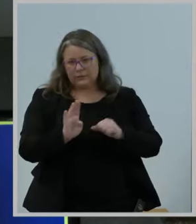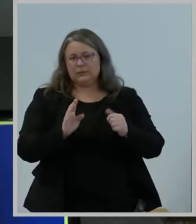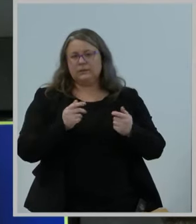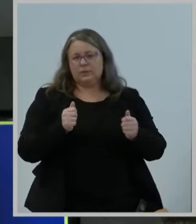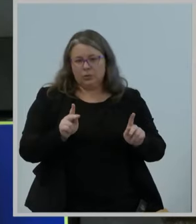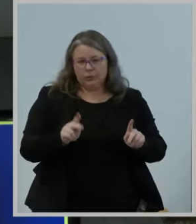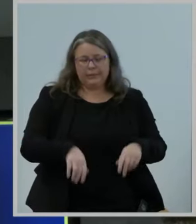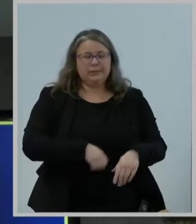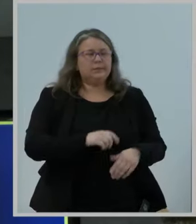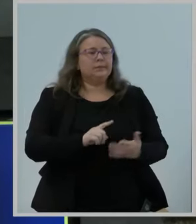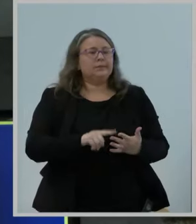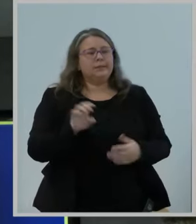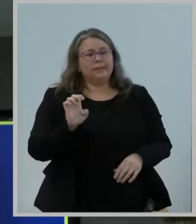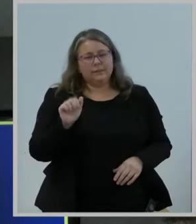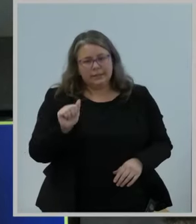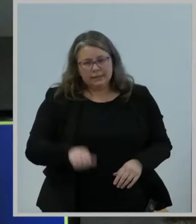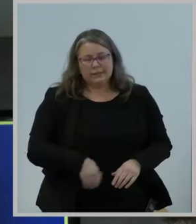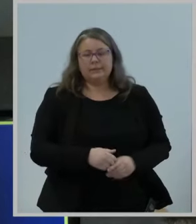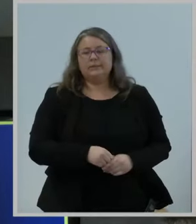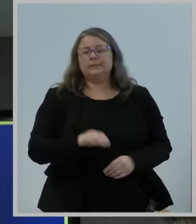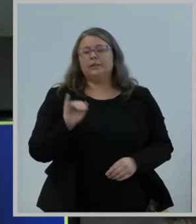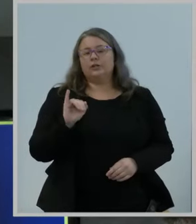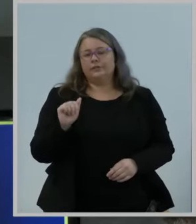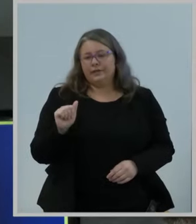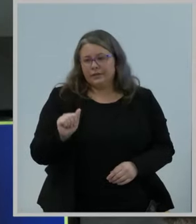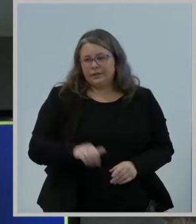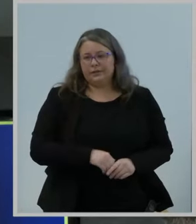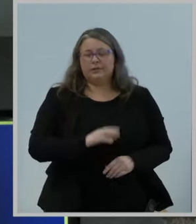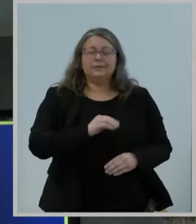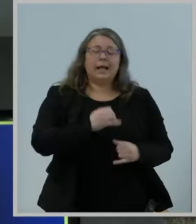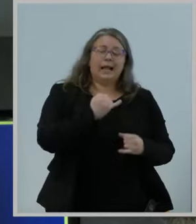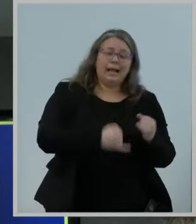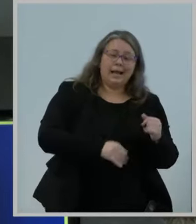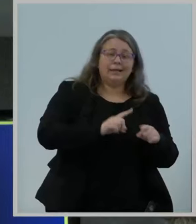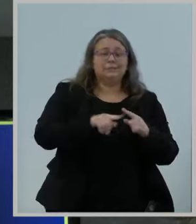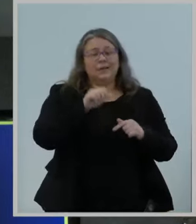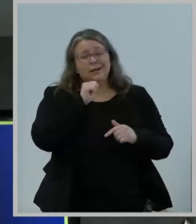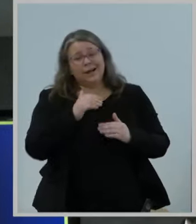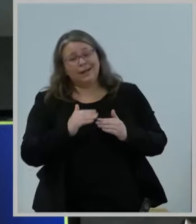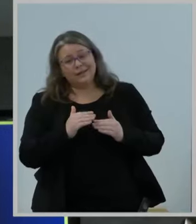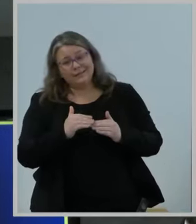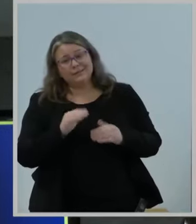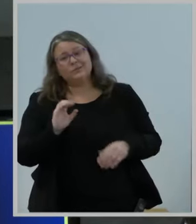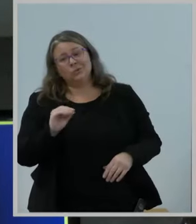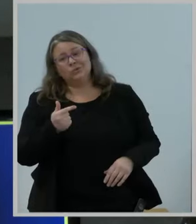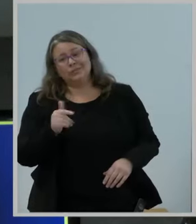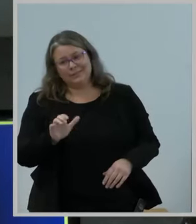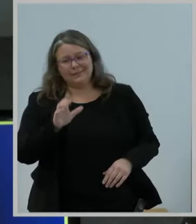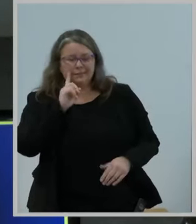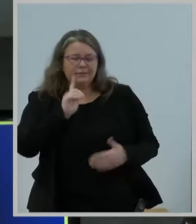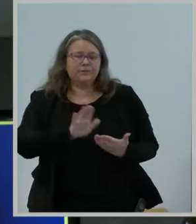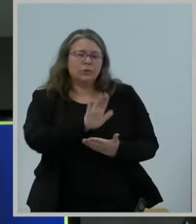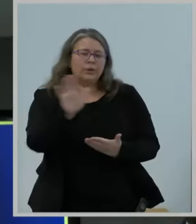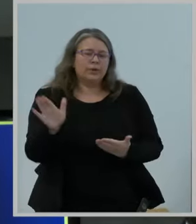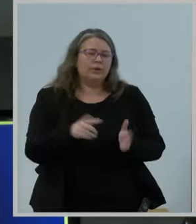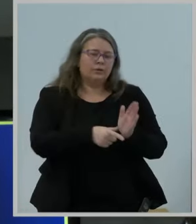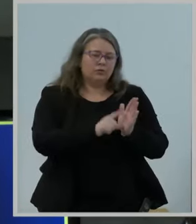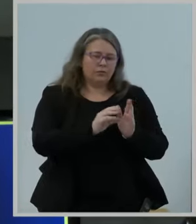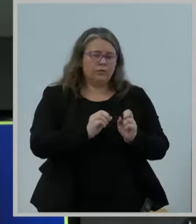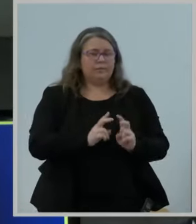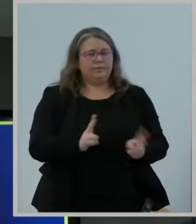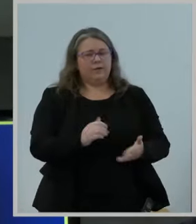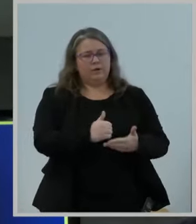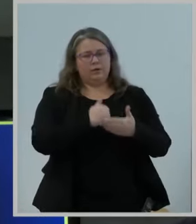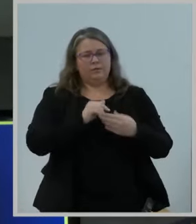and Analytics, International Affairs, and of course, last but not least, the Office of General Counsel, for their review and incredibly helpful feedback.